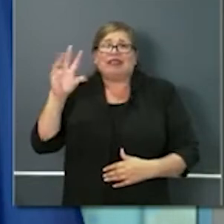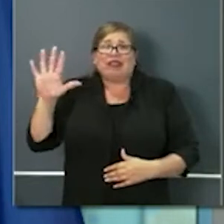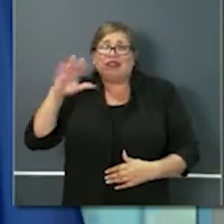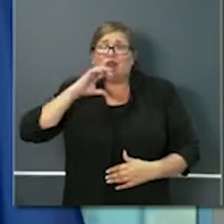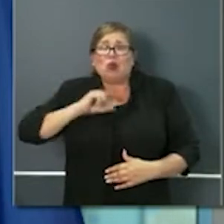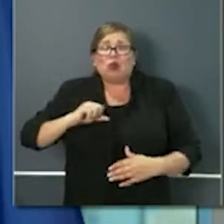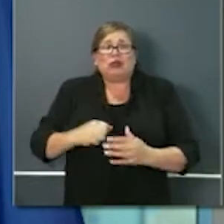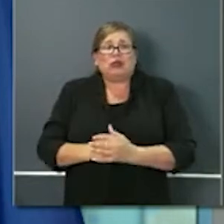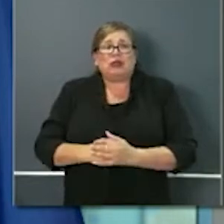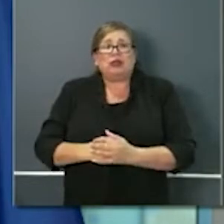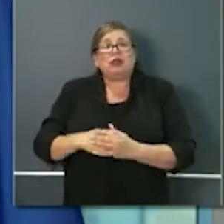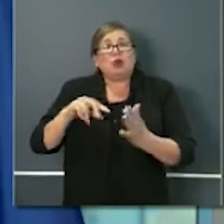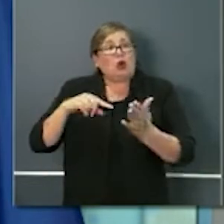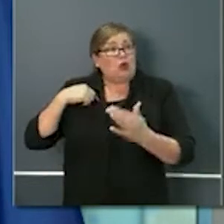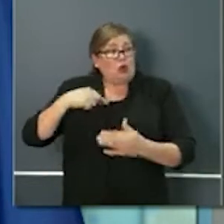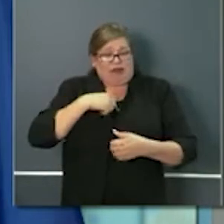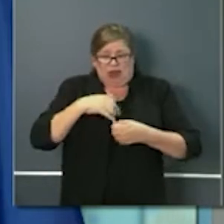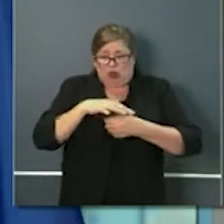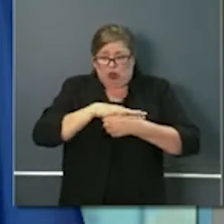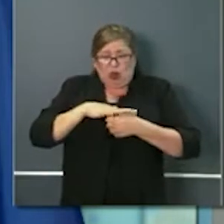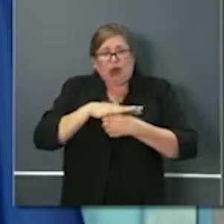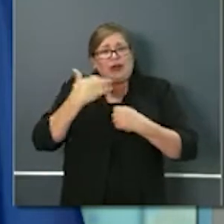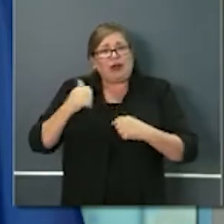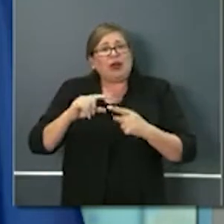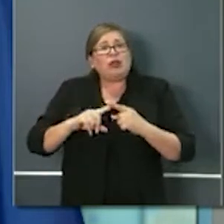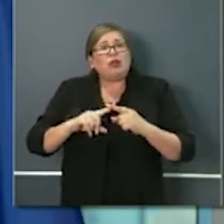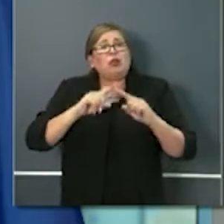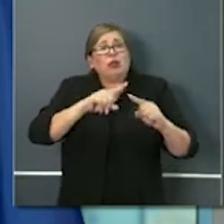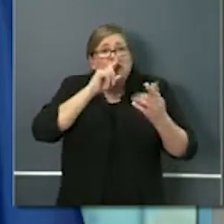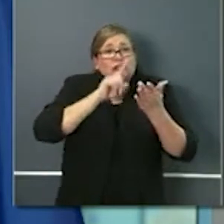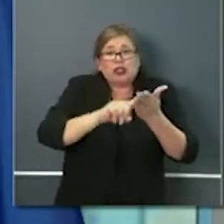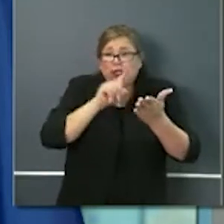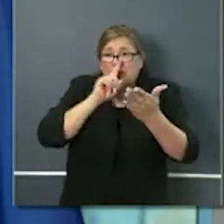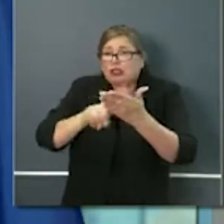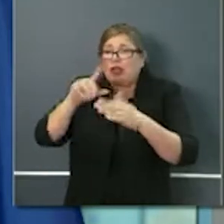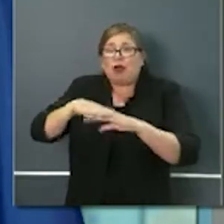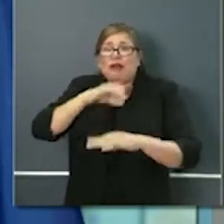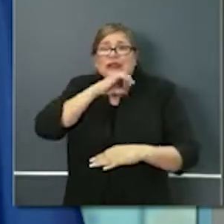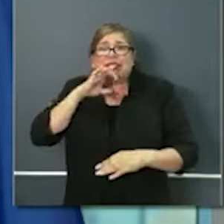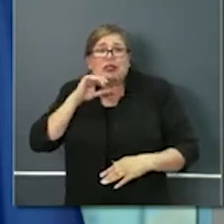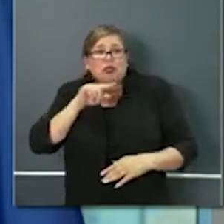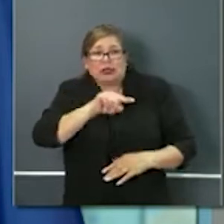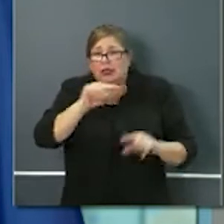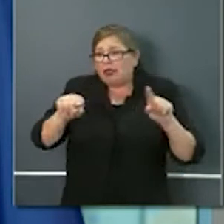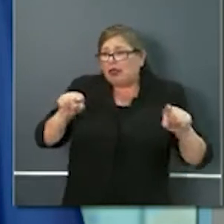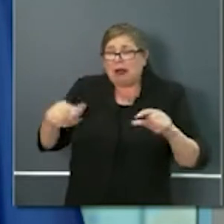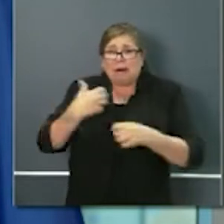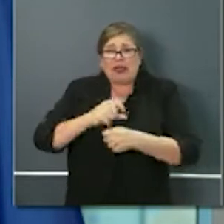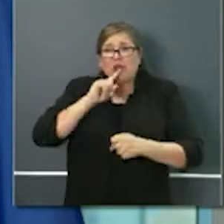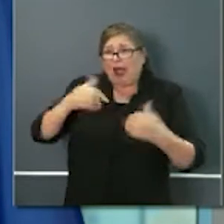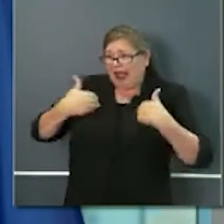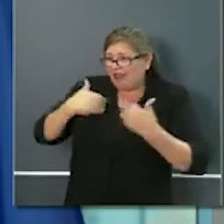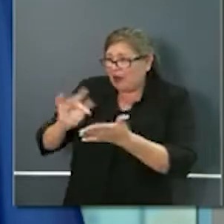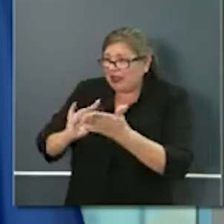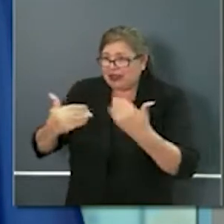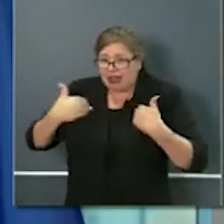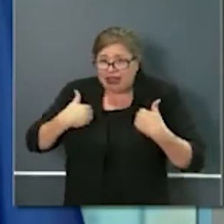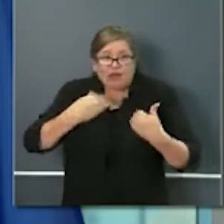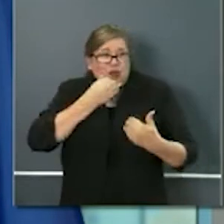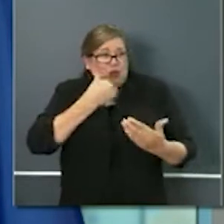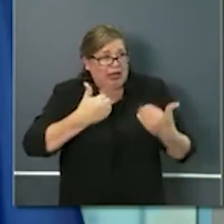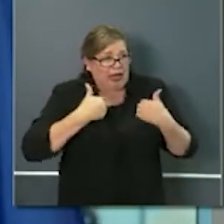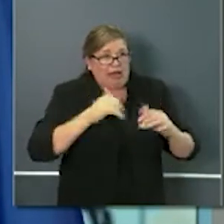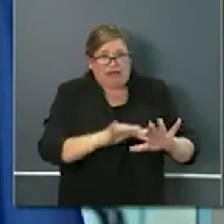level to check in on our seniors wellness checks to make sure they're getting their medications making sure they're getting their prescriptions but we need to step